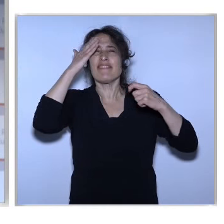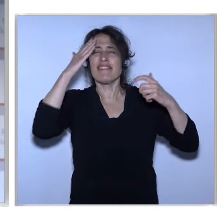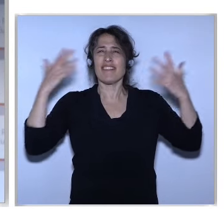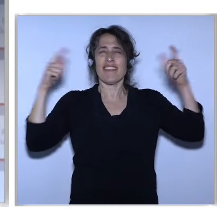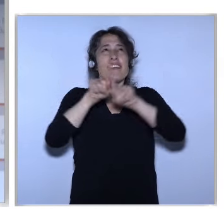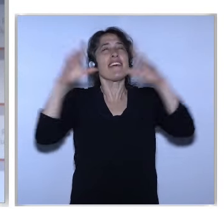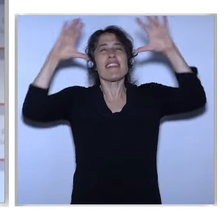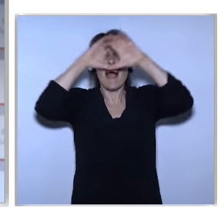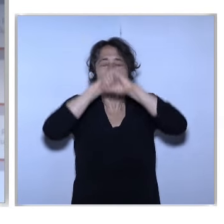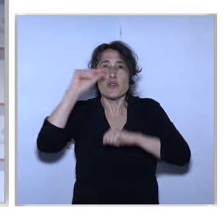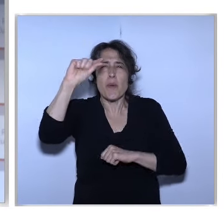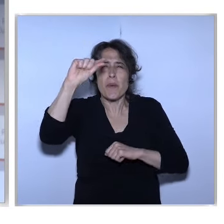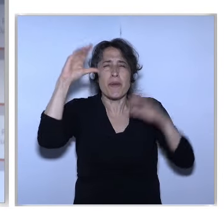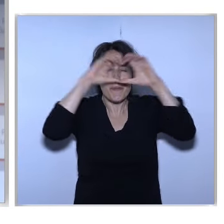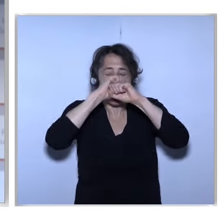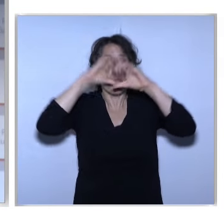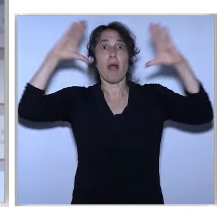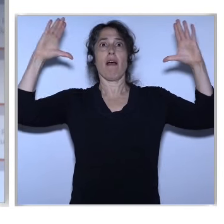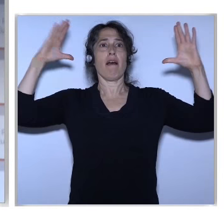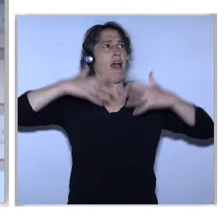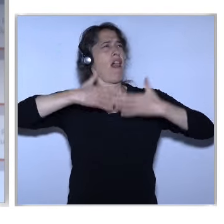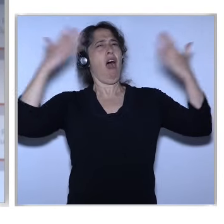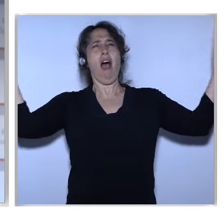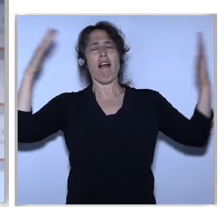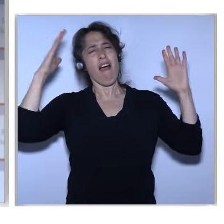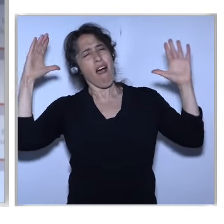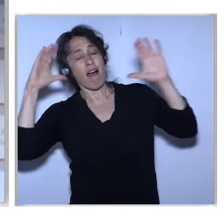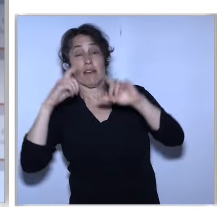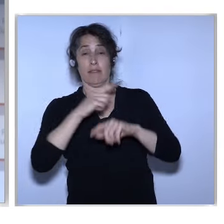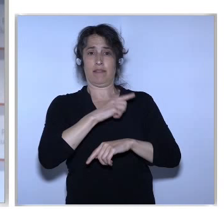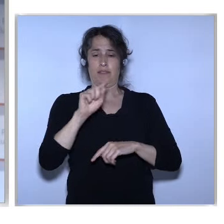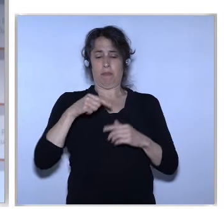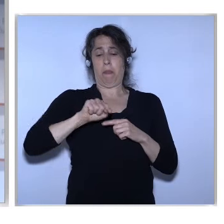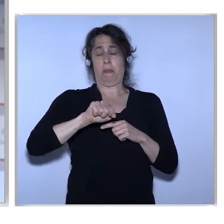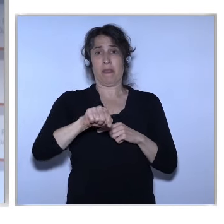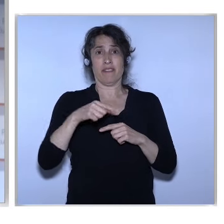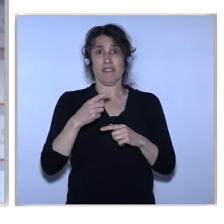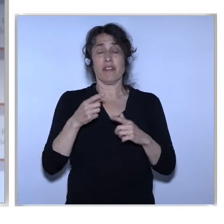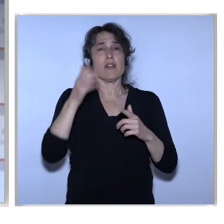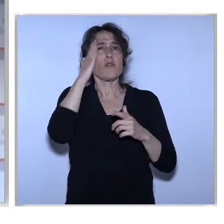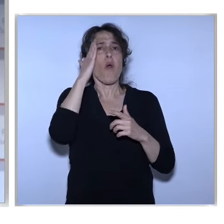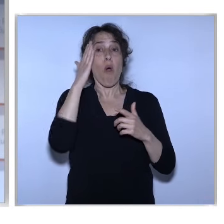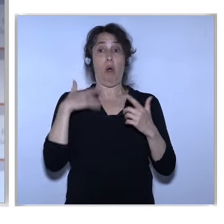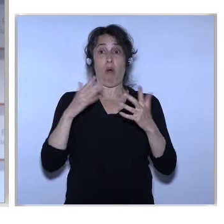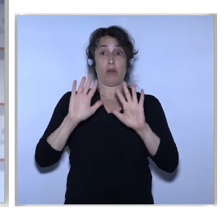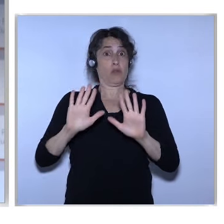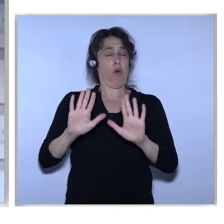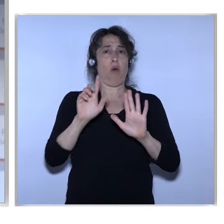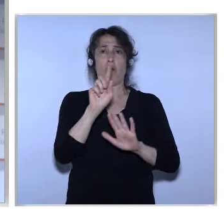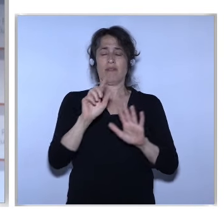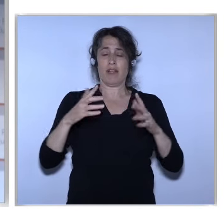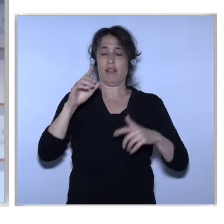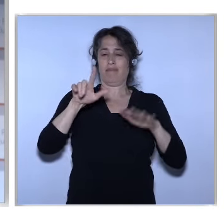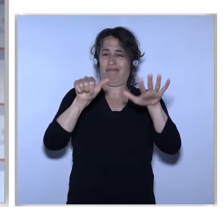night and longest day According to the tradition The light must be not faint at